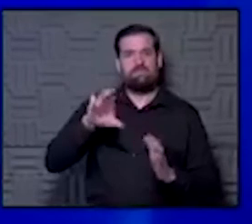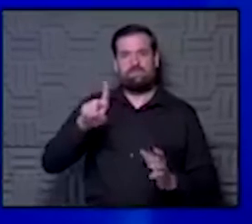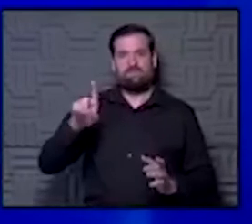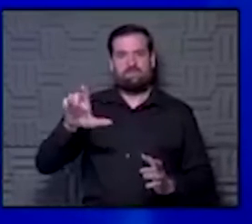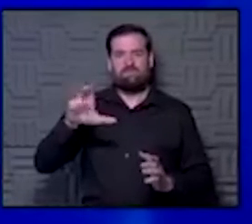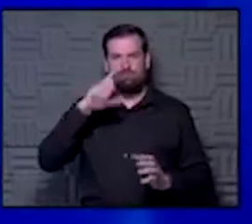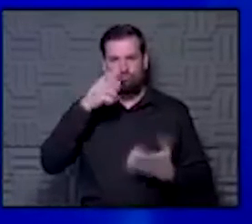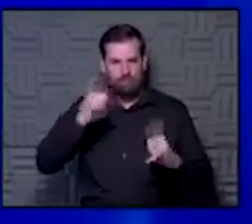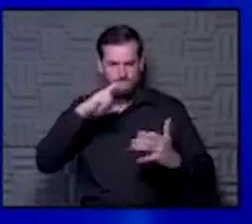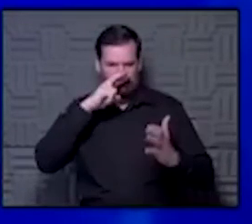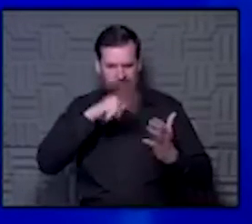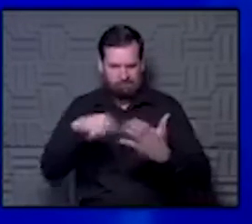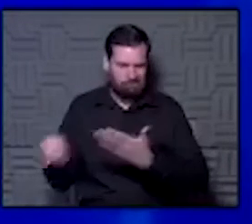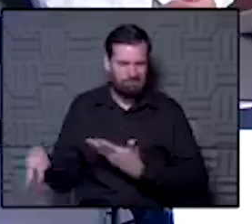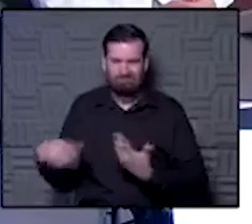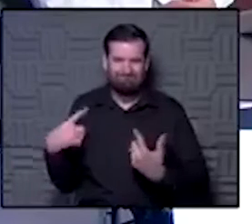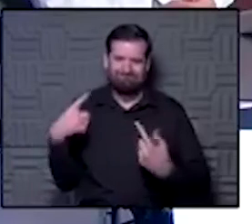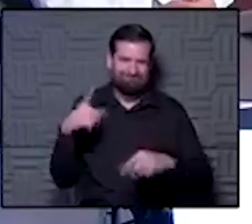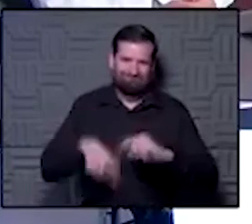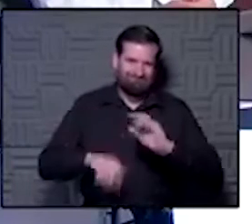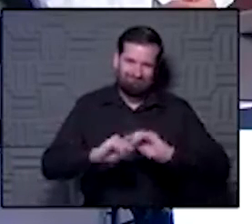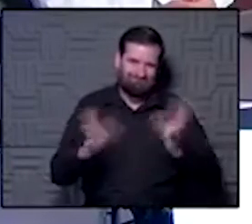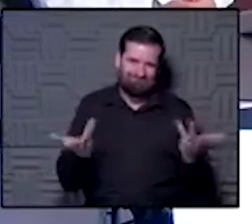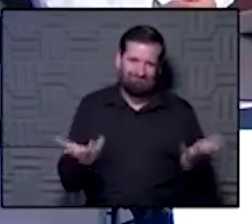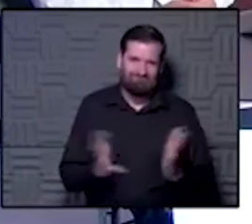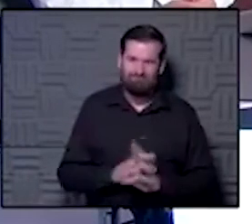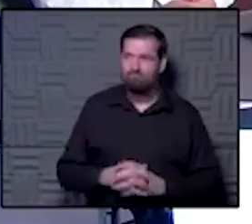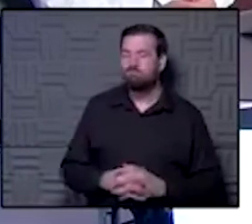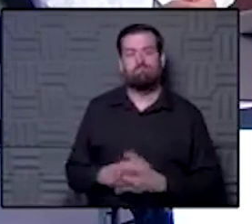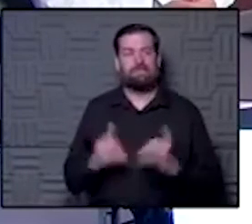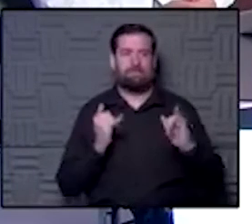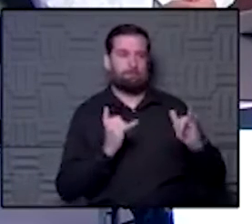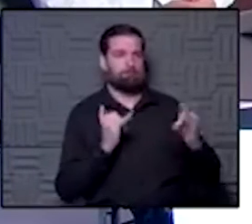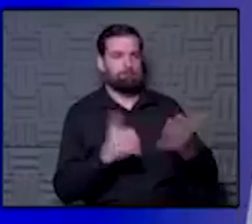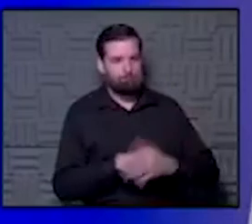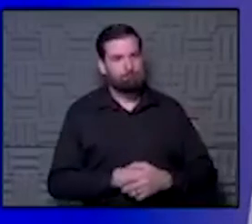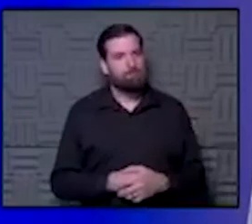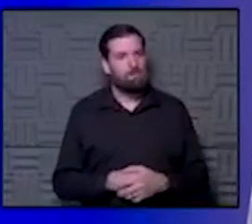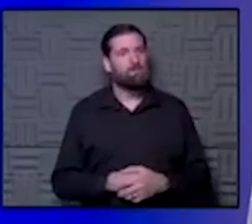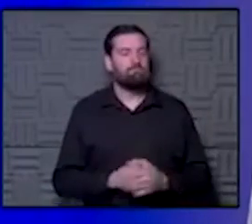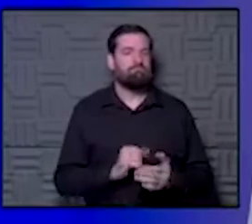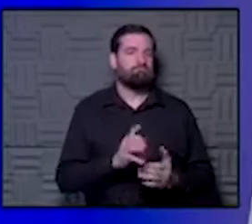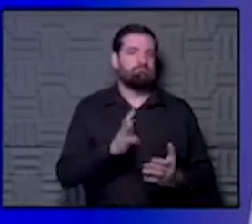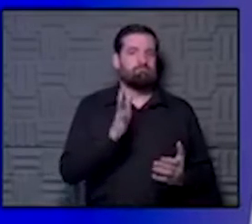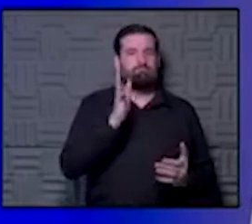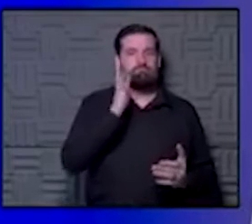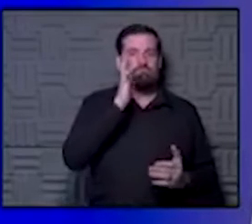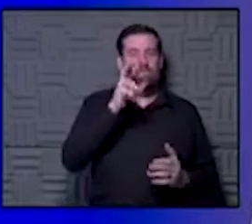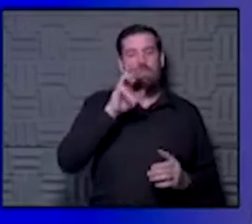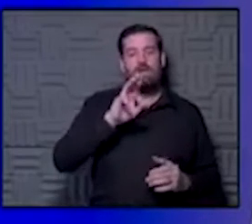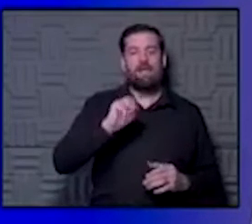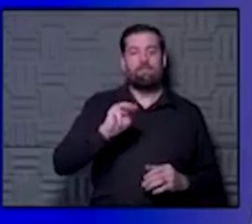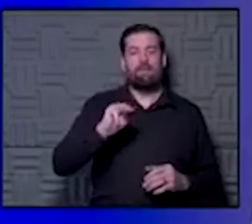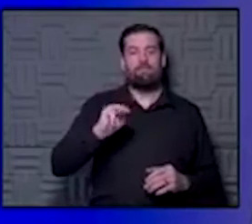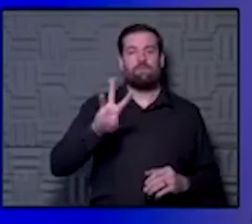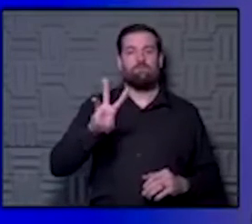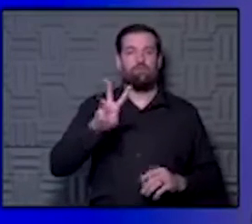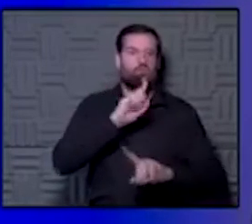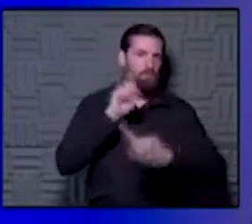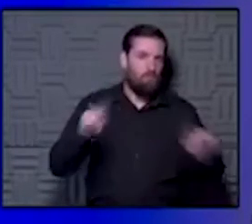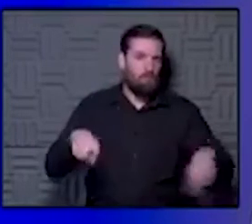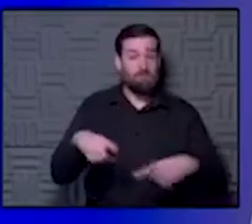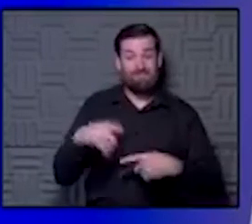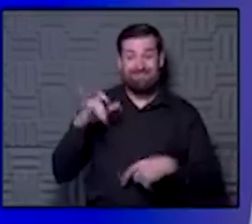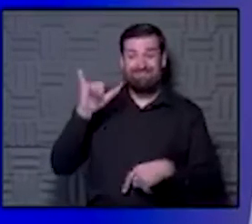trying to look at that this morning and really couldn't get to the bottom of that question. peruse it. I couldn't either. I'll take a look at the MMW report that they